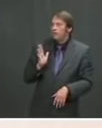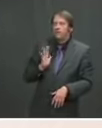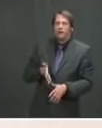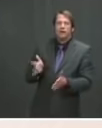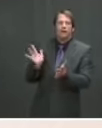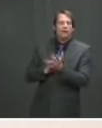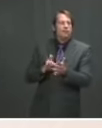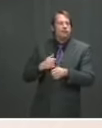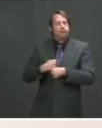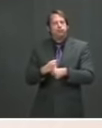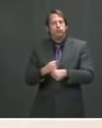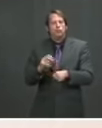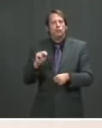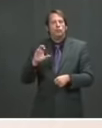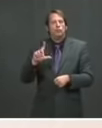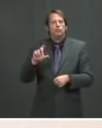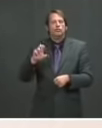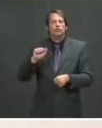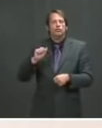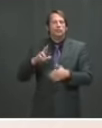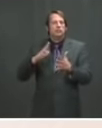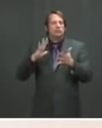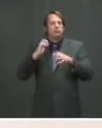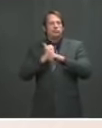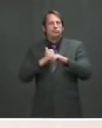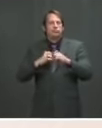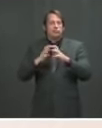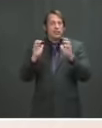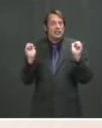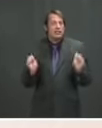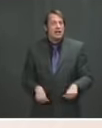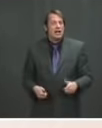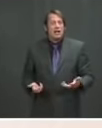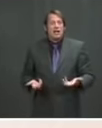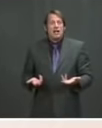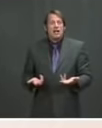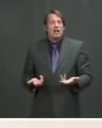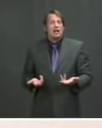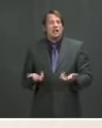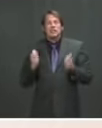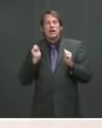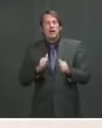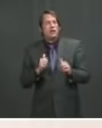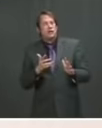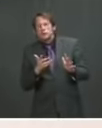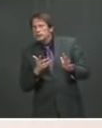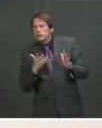an understanding of how close they were to acquiring a nuclear weapon. That's not in anyone's interest, certainly not the American people.